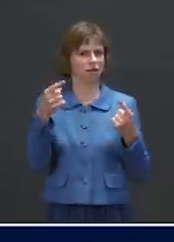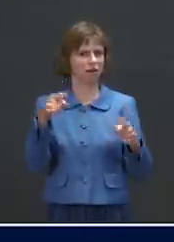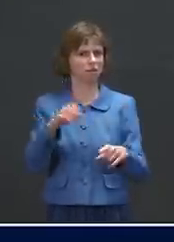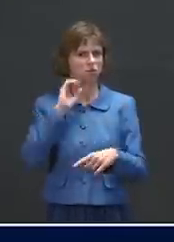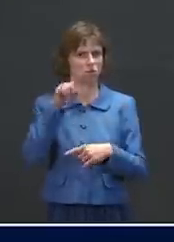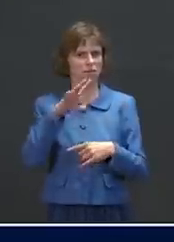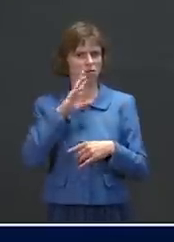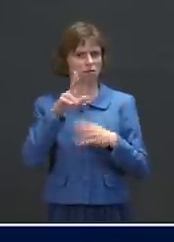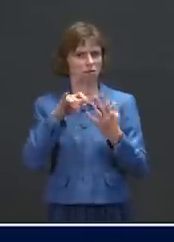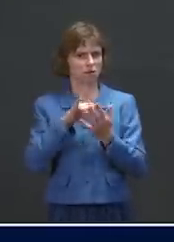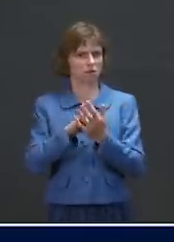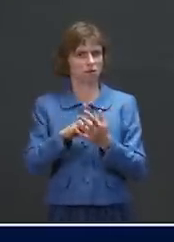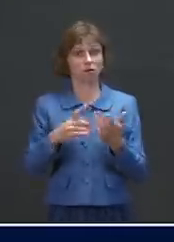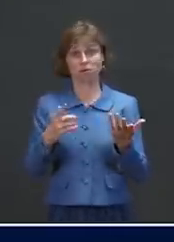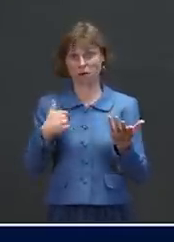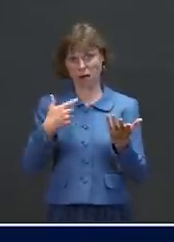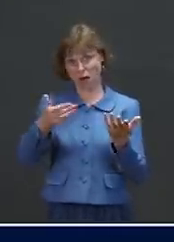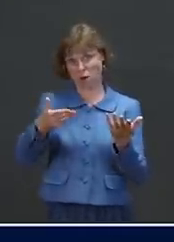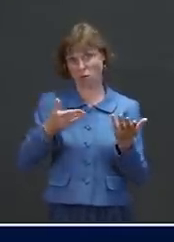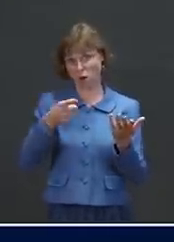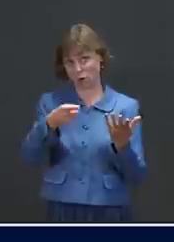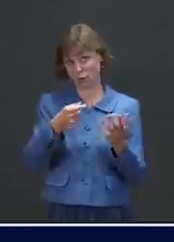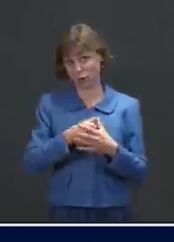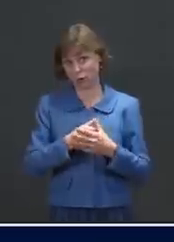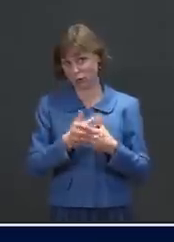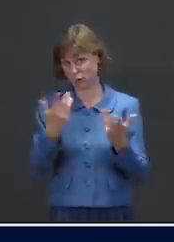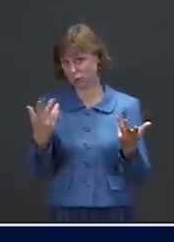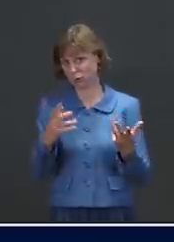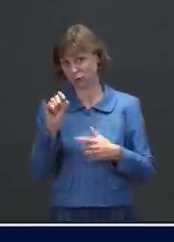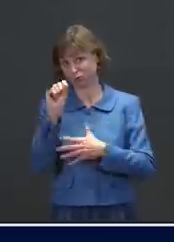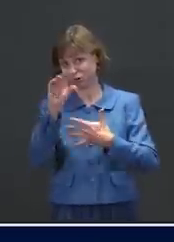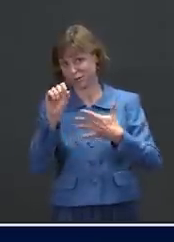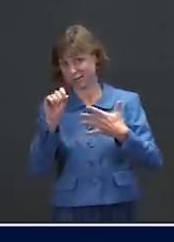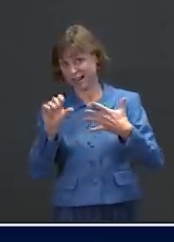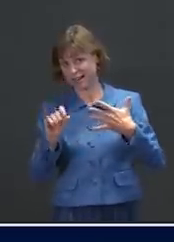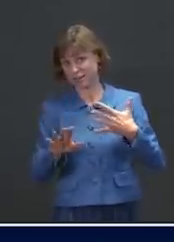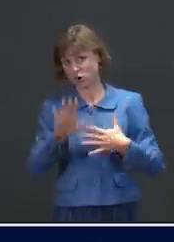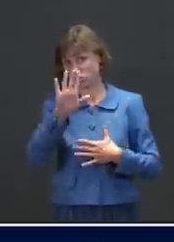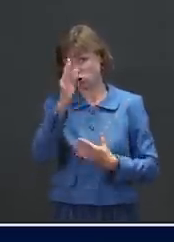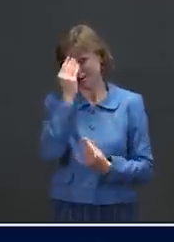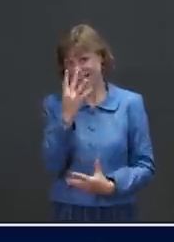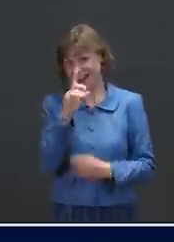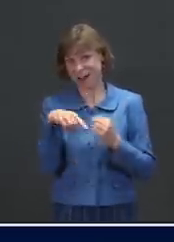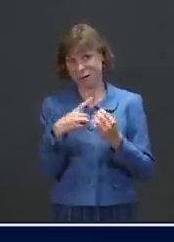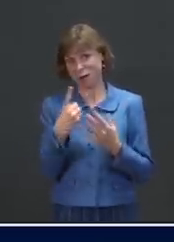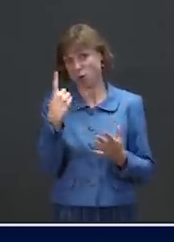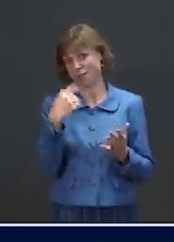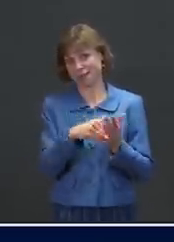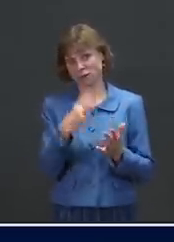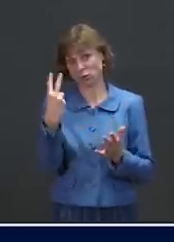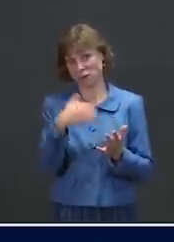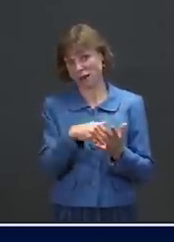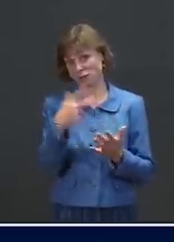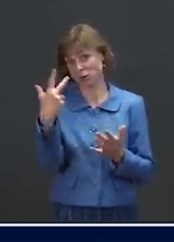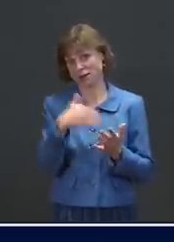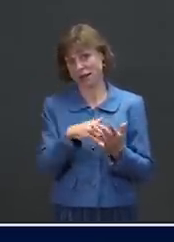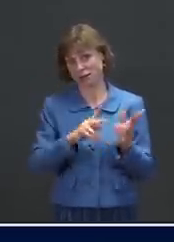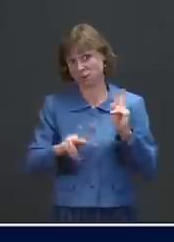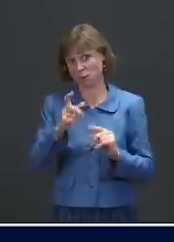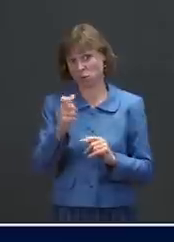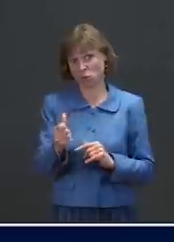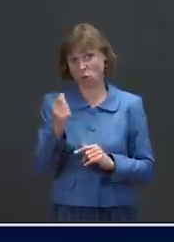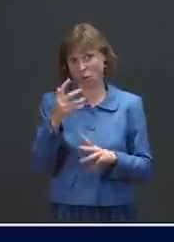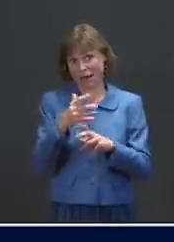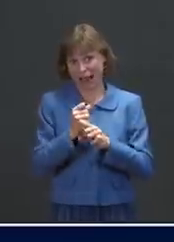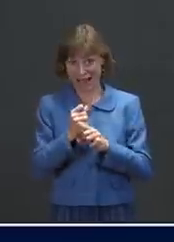Well, I'd certainly welcome you to present your data of all the thousands and thousands of people who won't be getting a green job. Maybe next